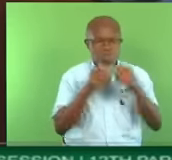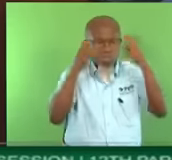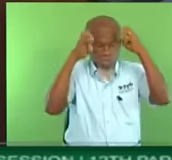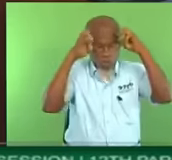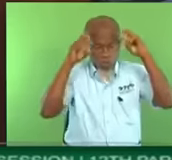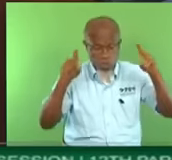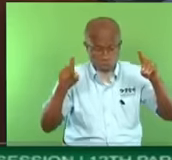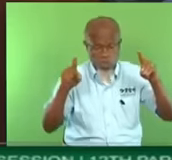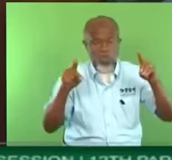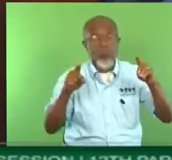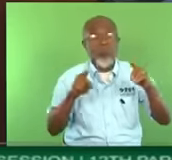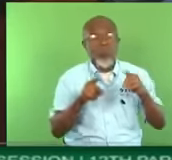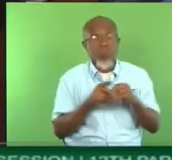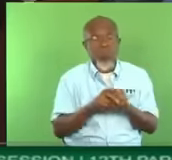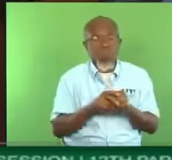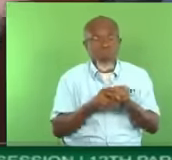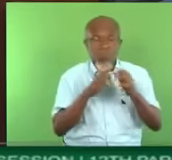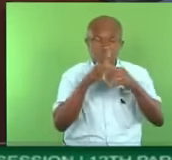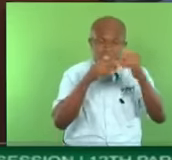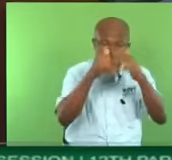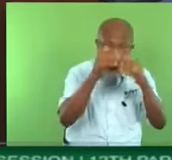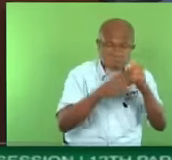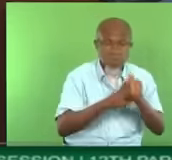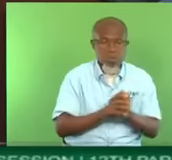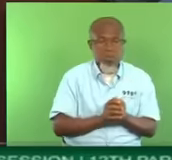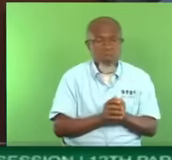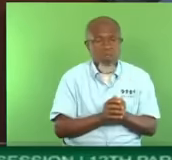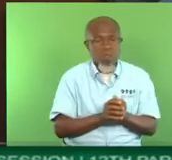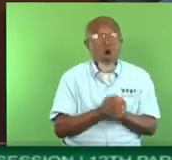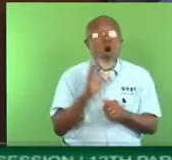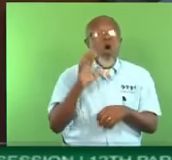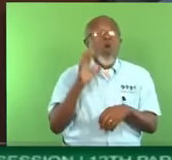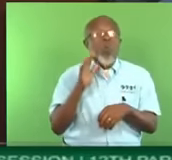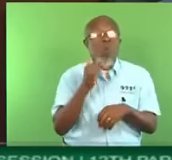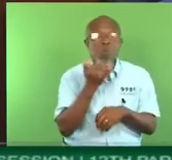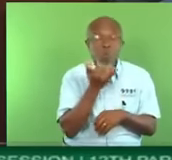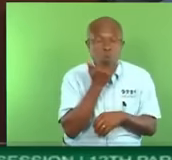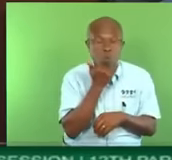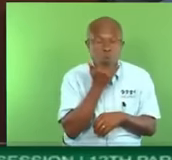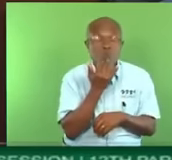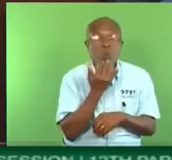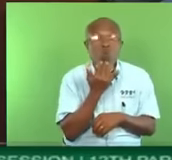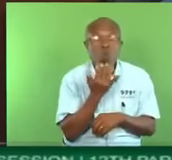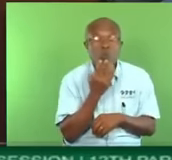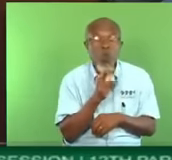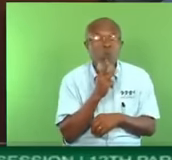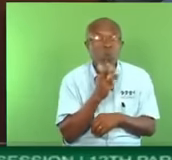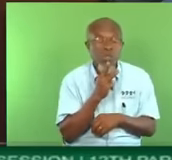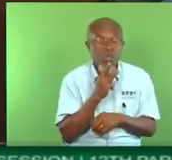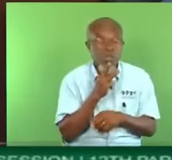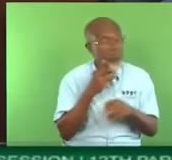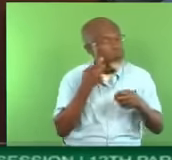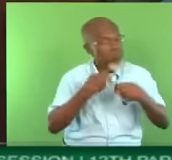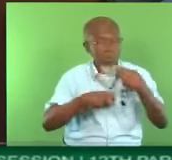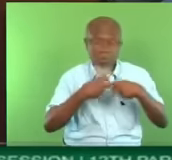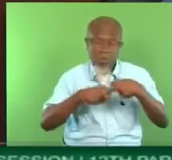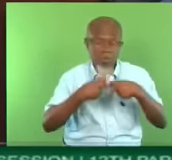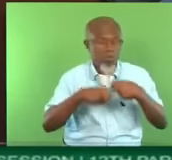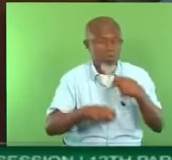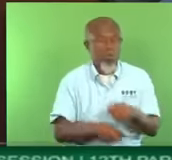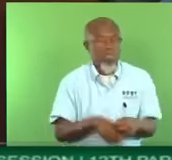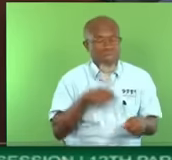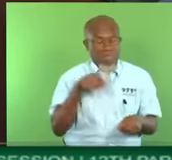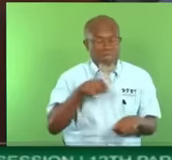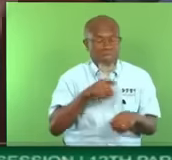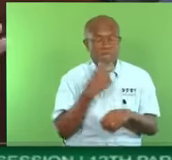Oh, water. I mean, I don't know what else to say about this problem with water in this country. This is the only island